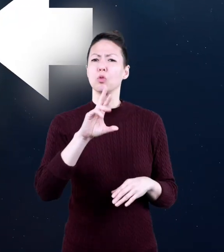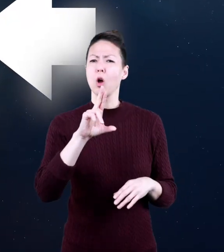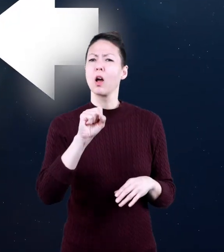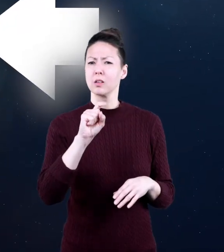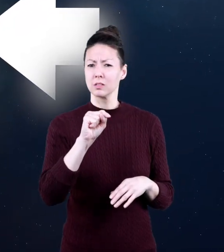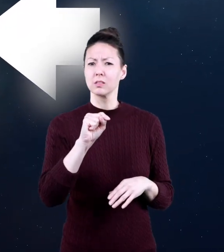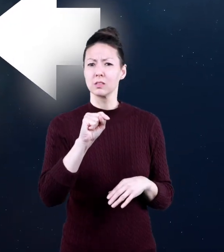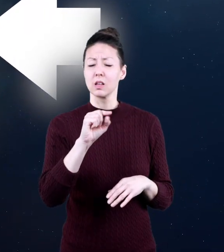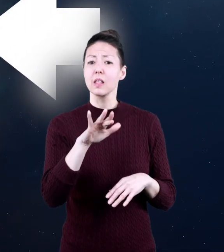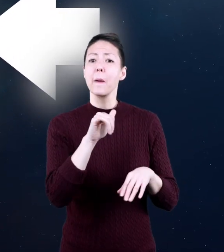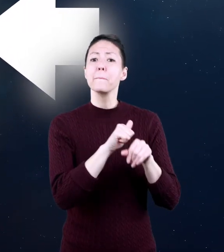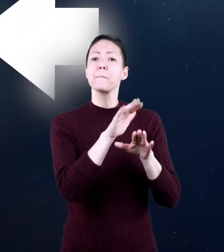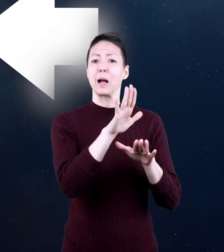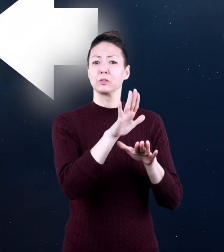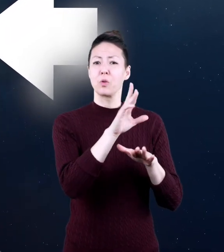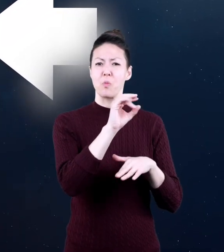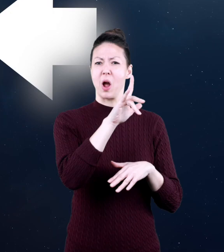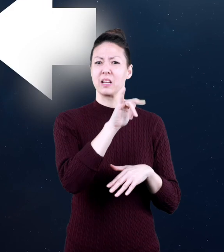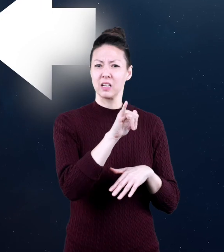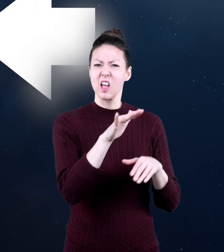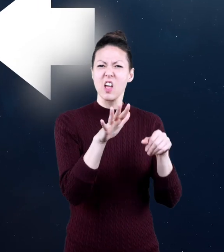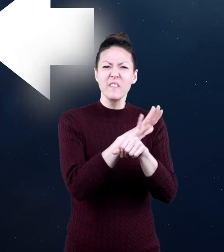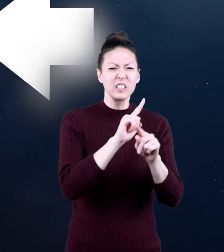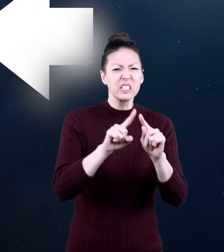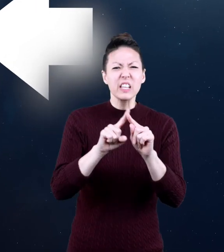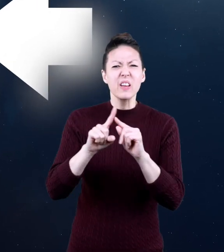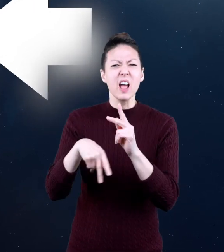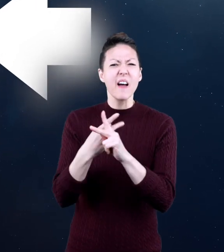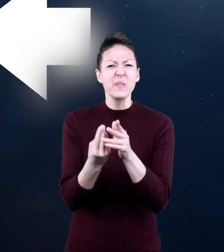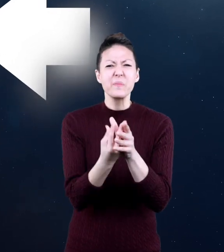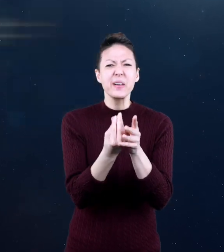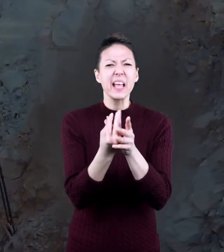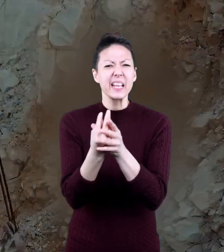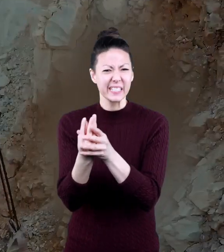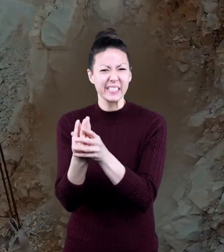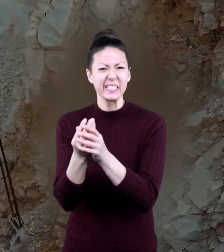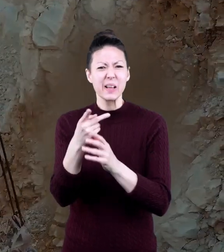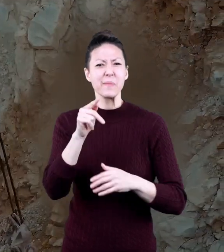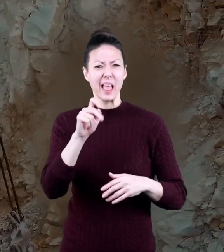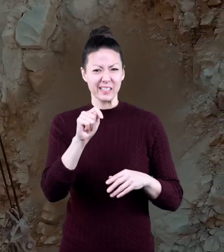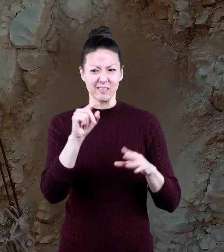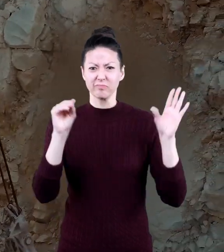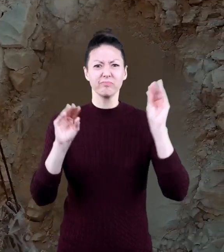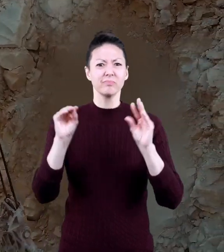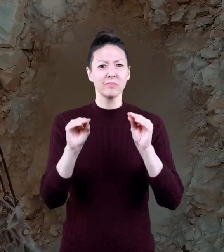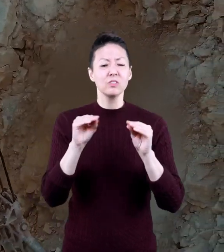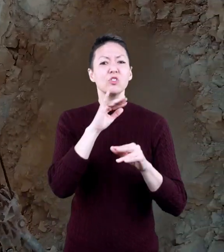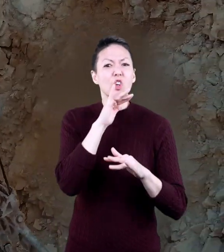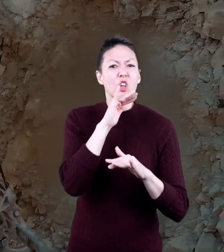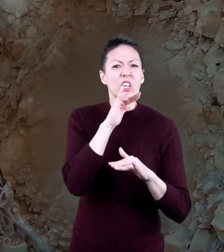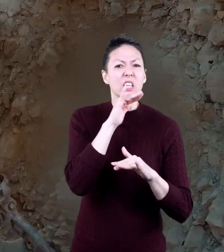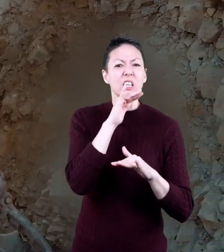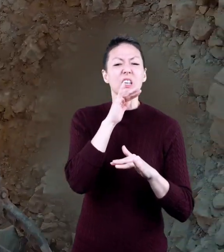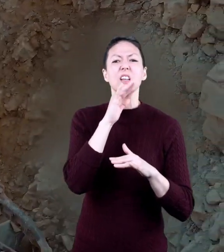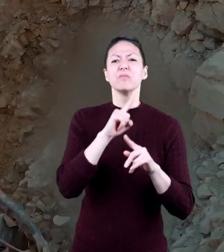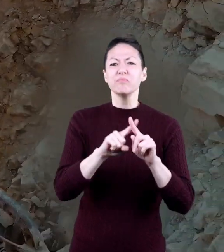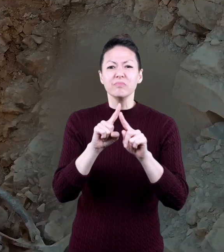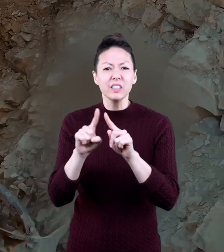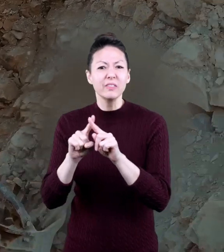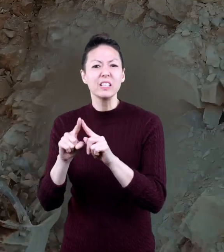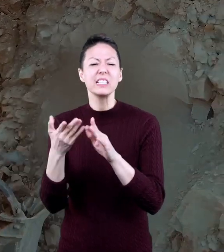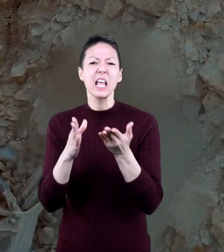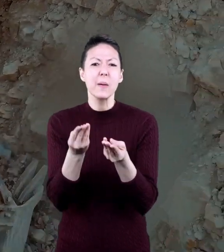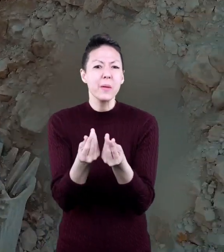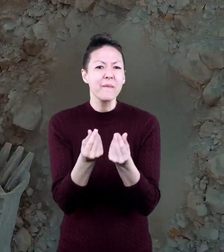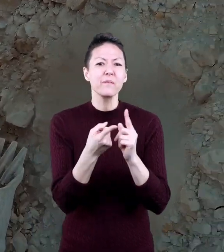crust, a rocky covering around the planet, and even dirt which is a mixture of broken rocks and